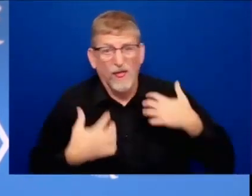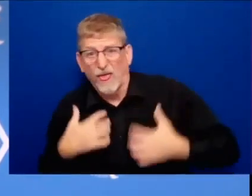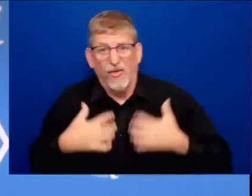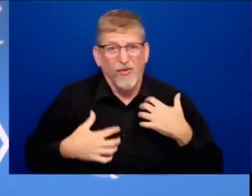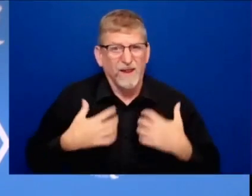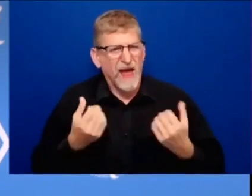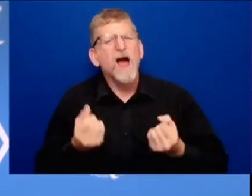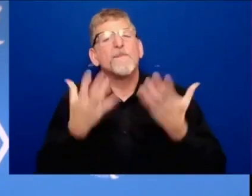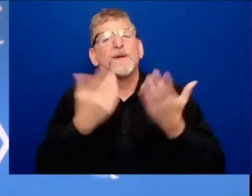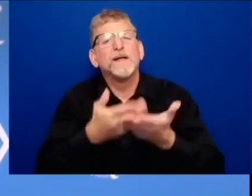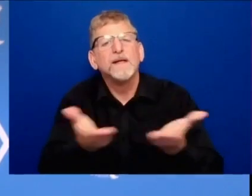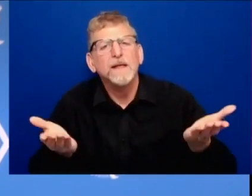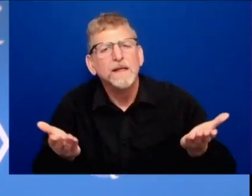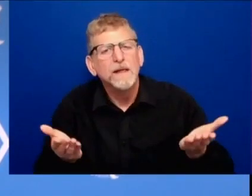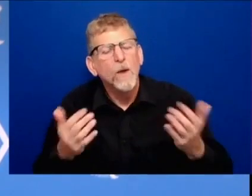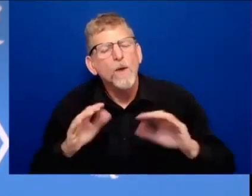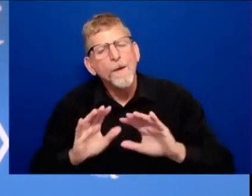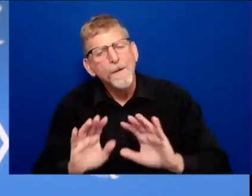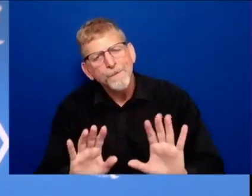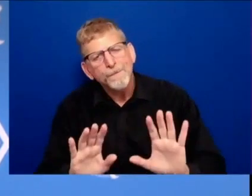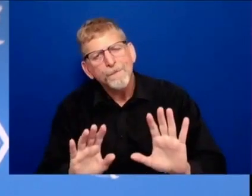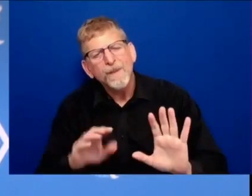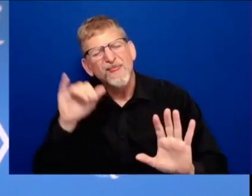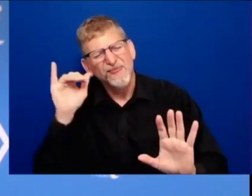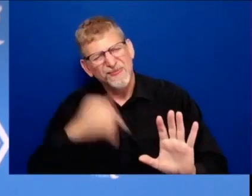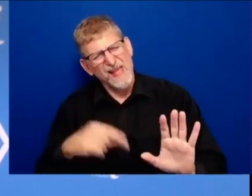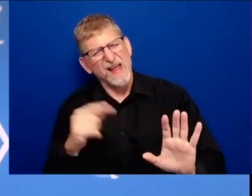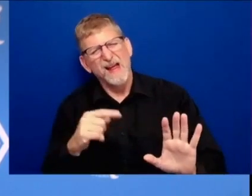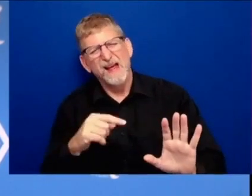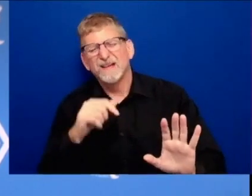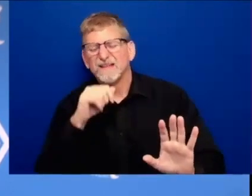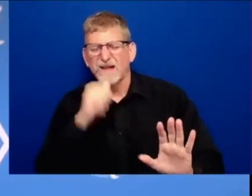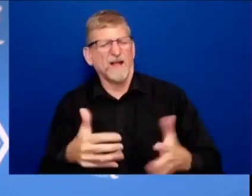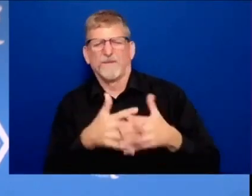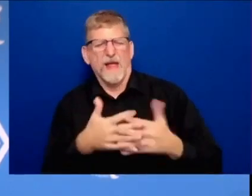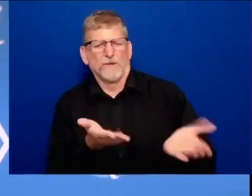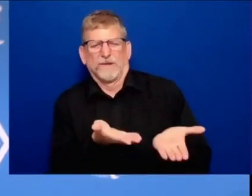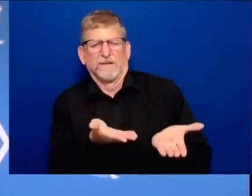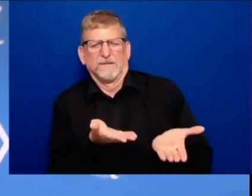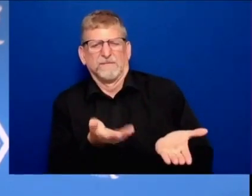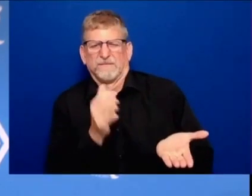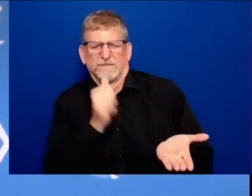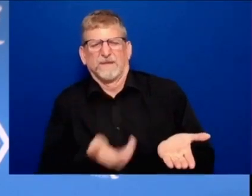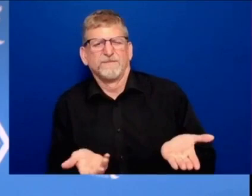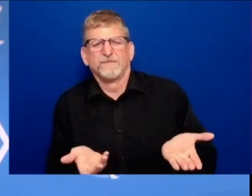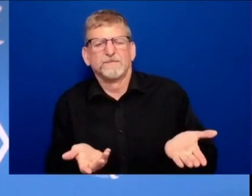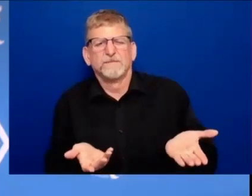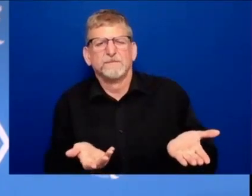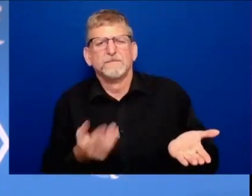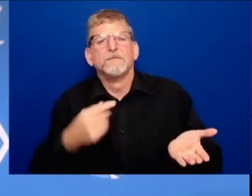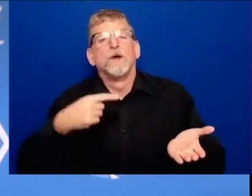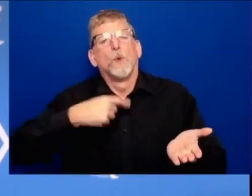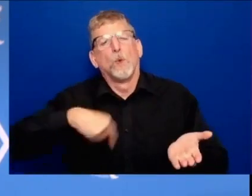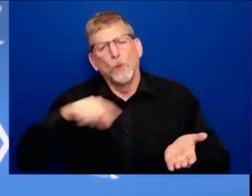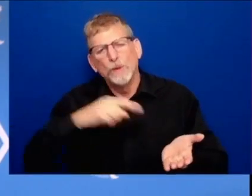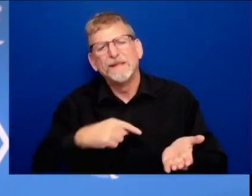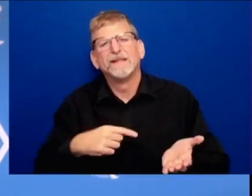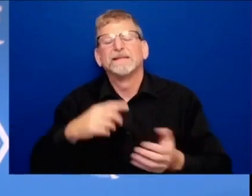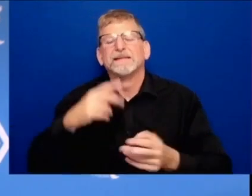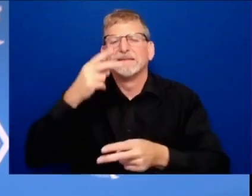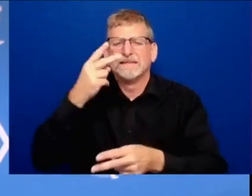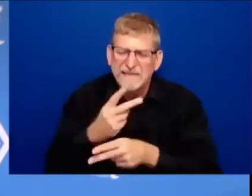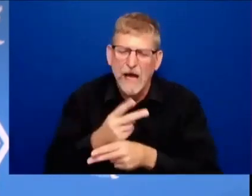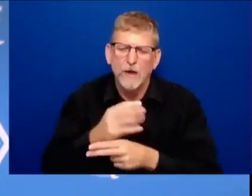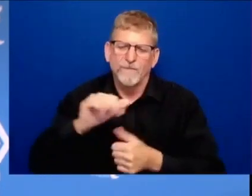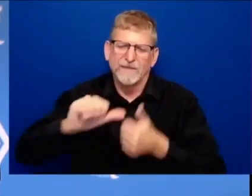this is not who we are the united states of america we take care of our own and